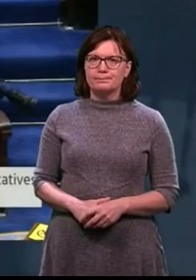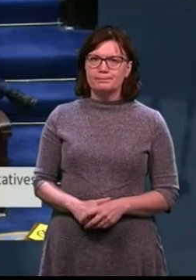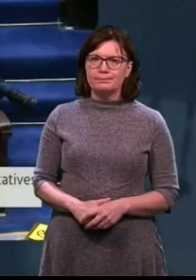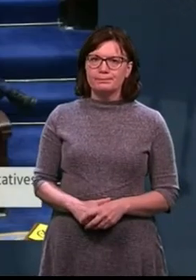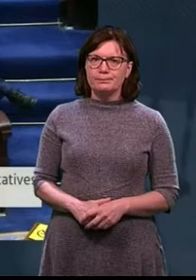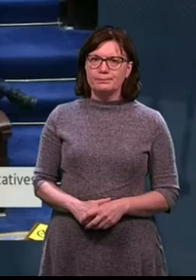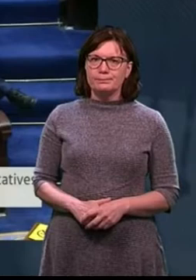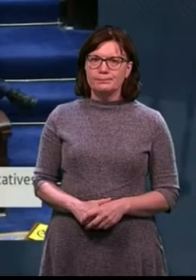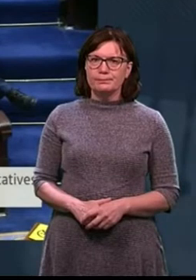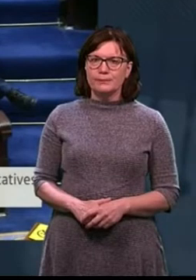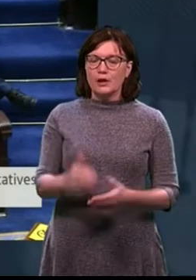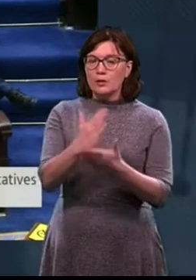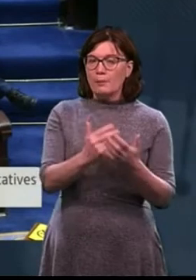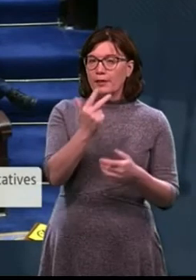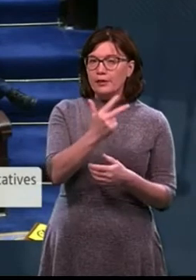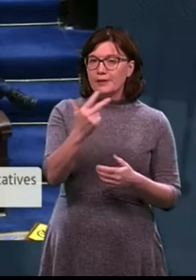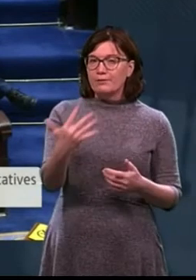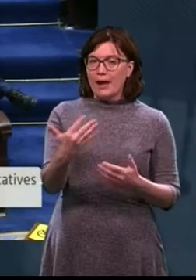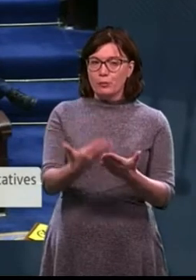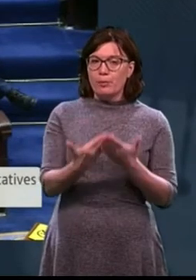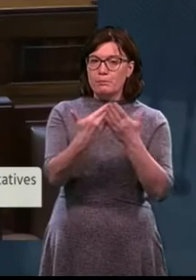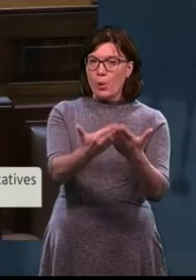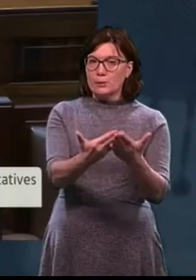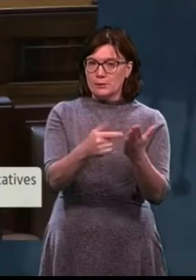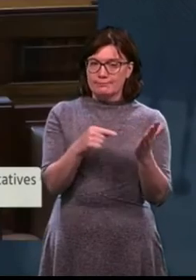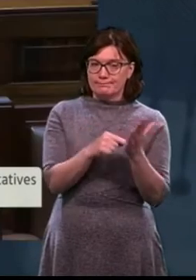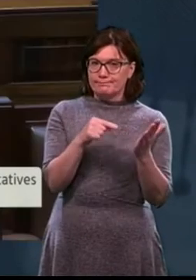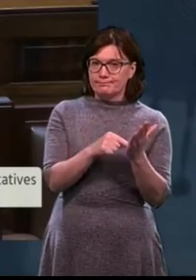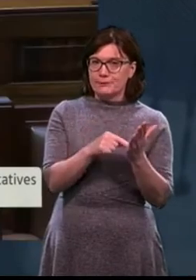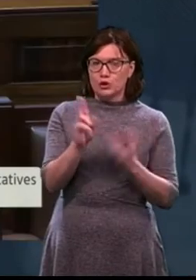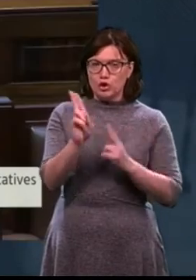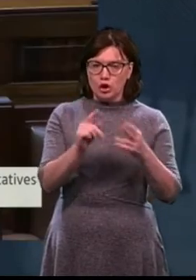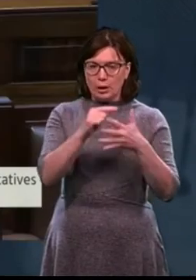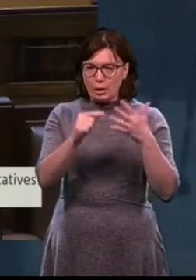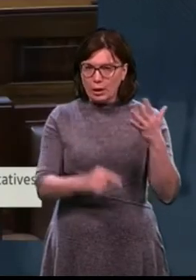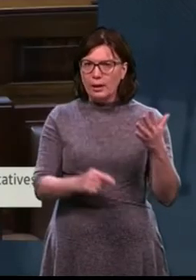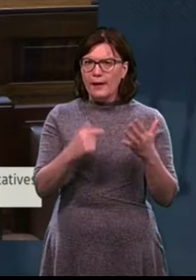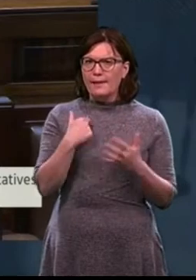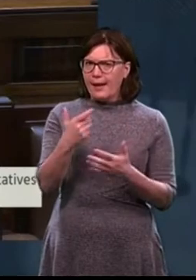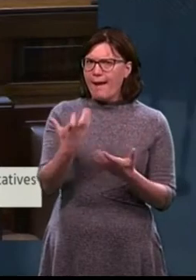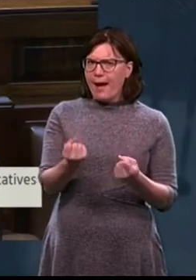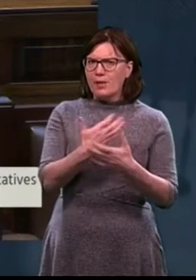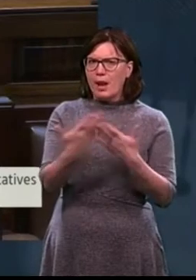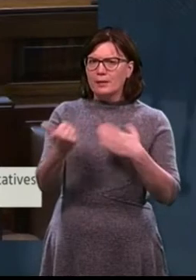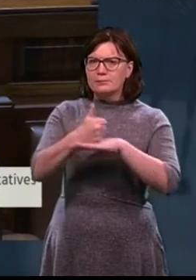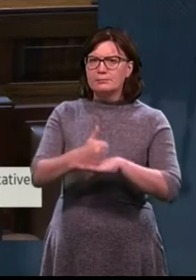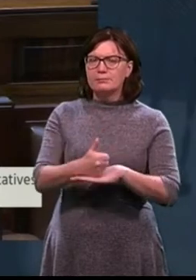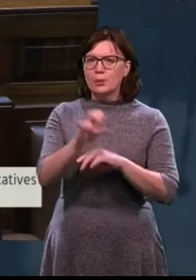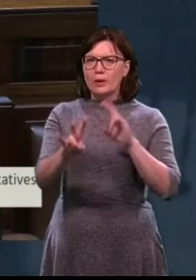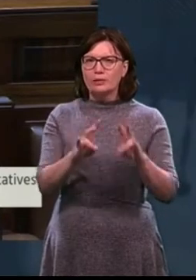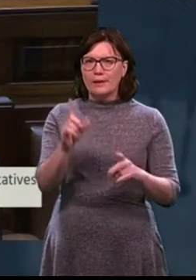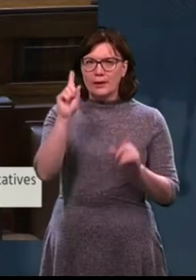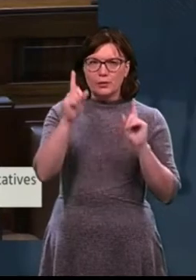Some of the 35 recommendations included in the report raise very fundamental questions about whether the service